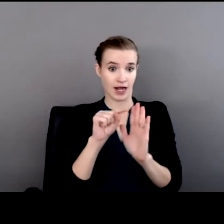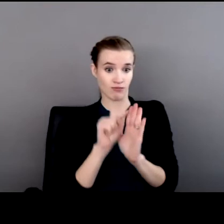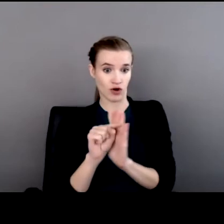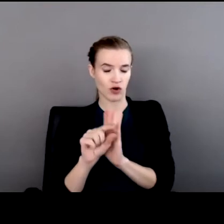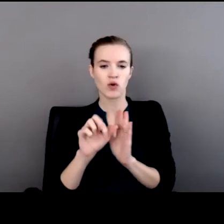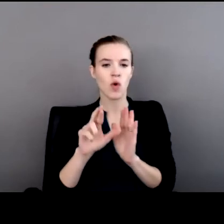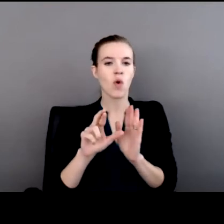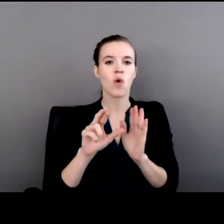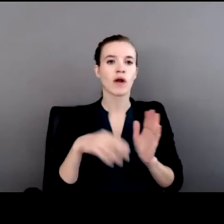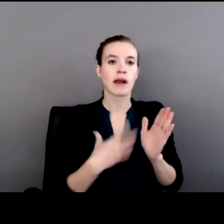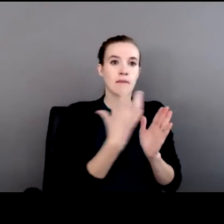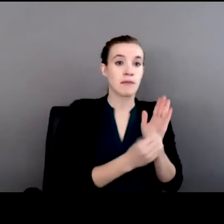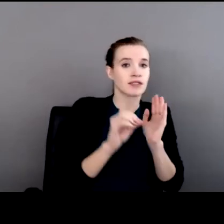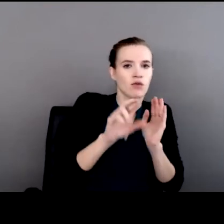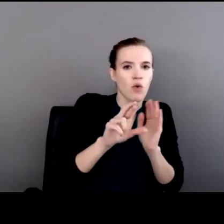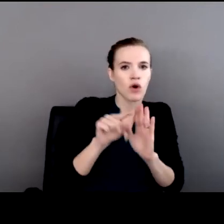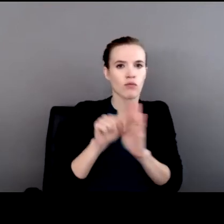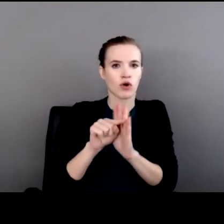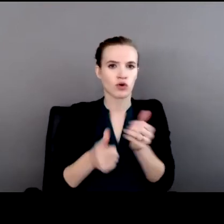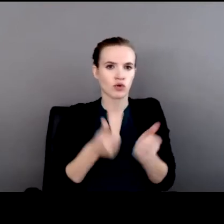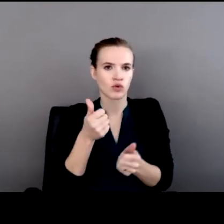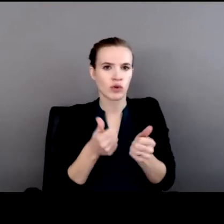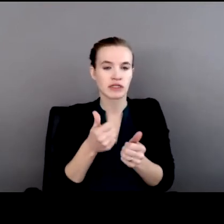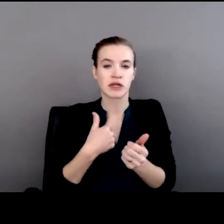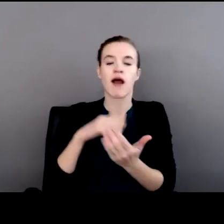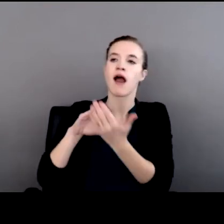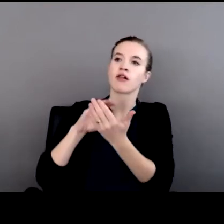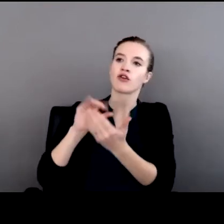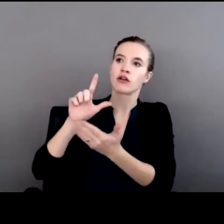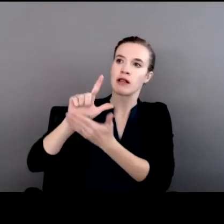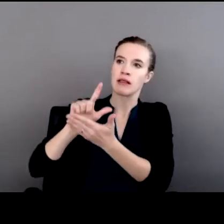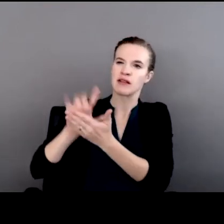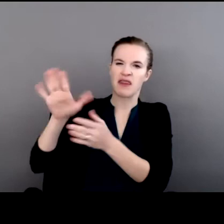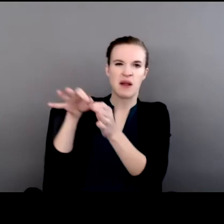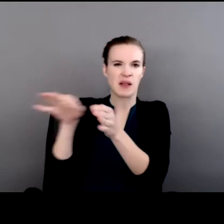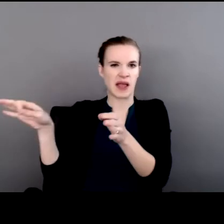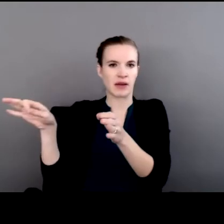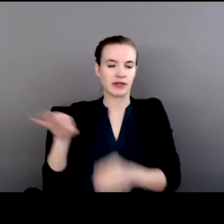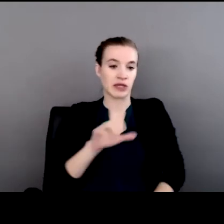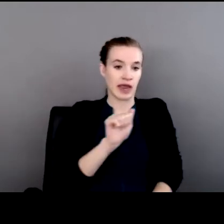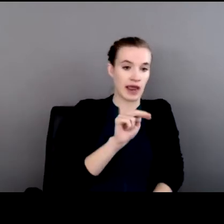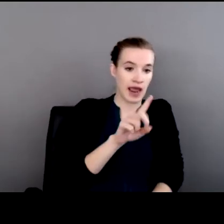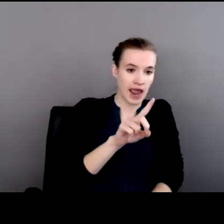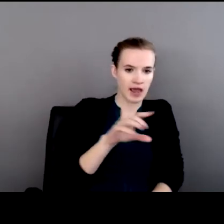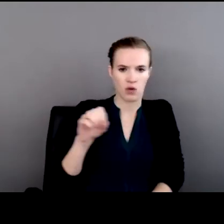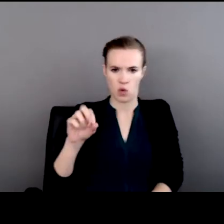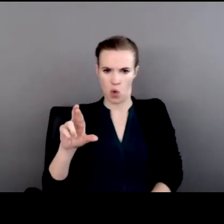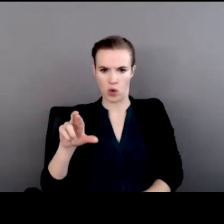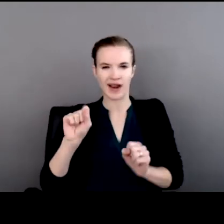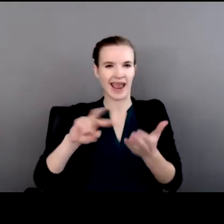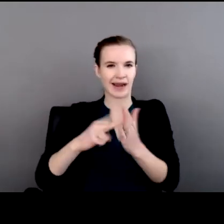Legislatively, I learned that and can mean or, and or can mean and. In this